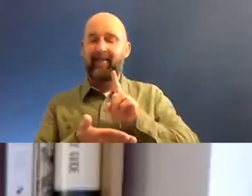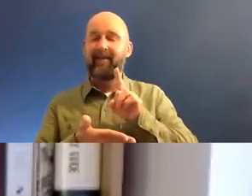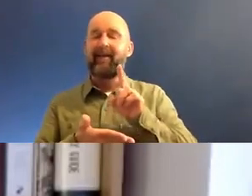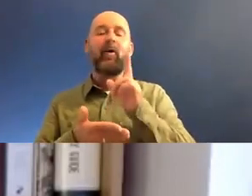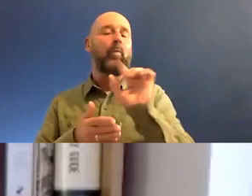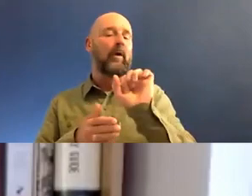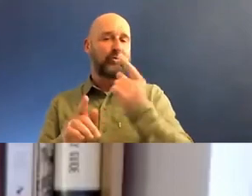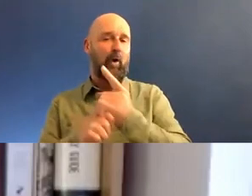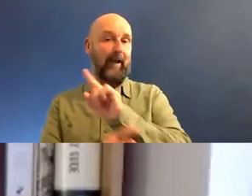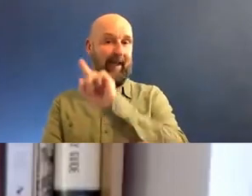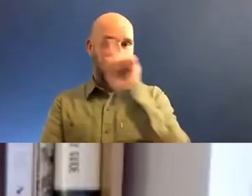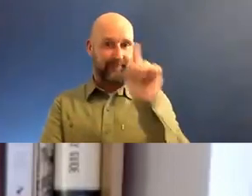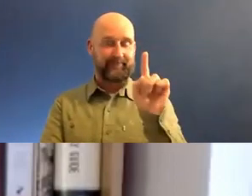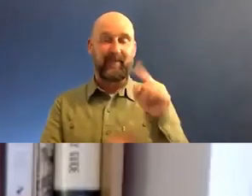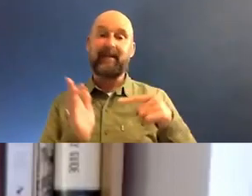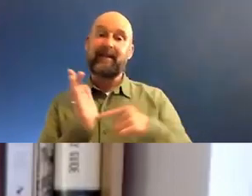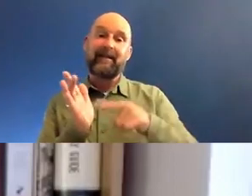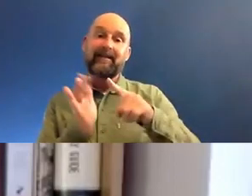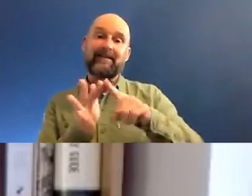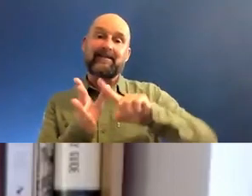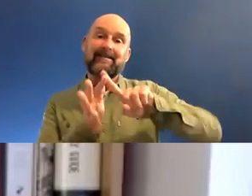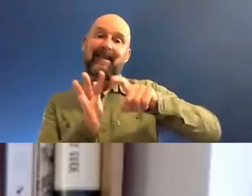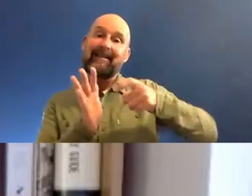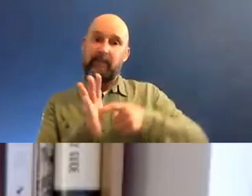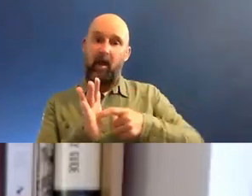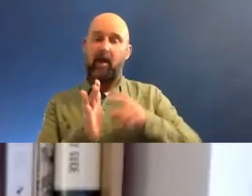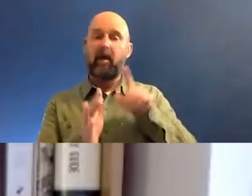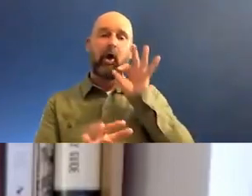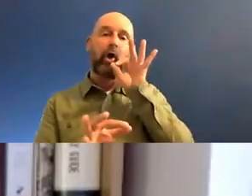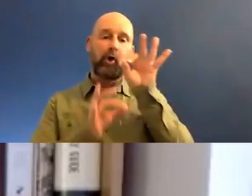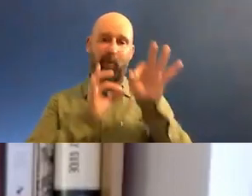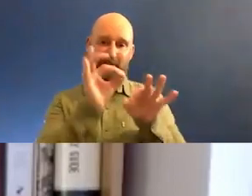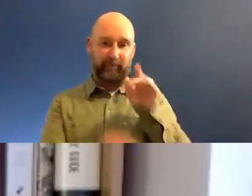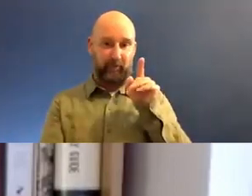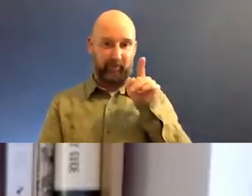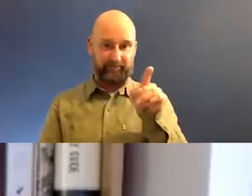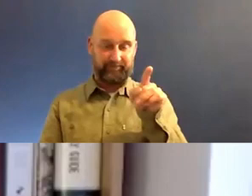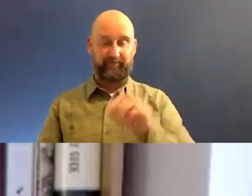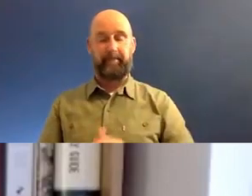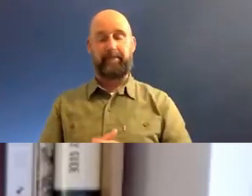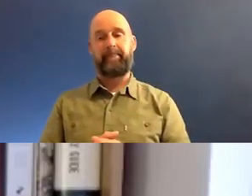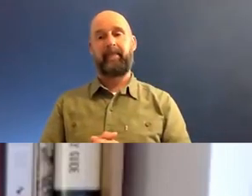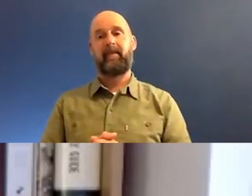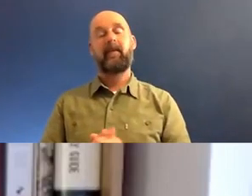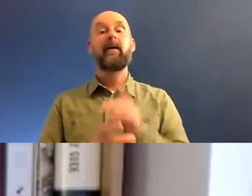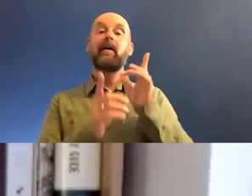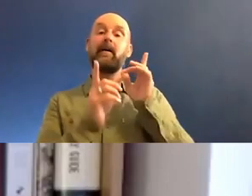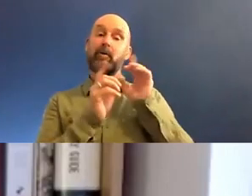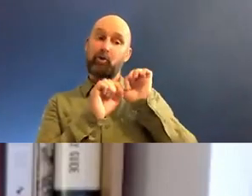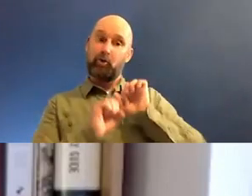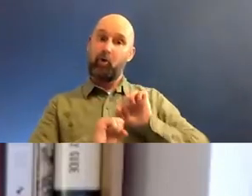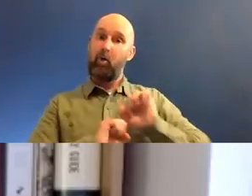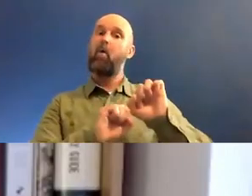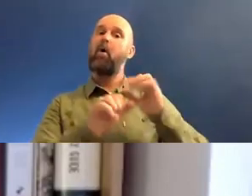um, Teakster, just to, to, uh, have another conversation with you particularly about how your work